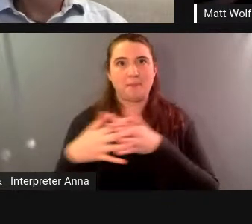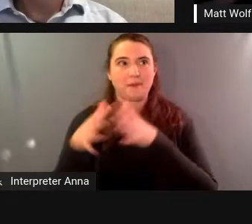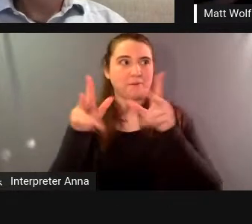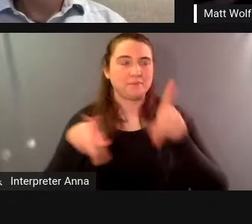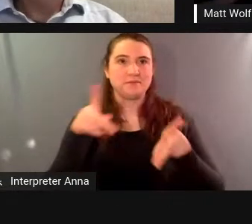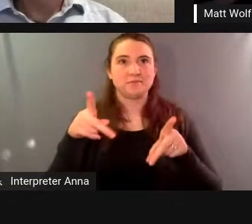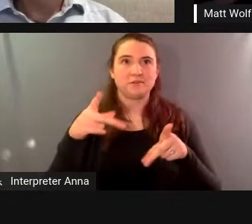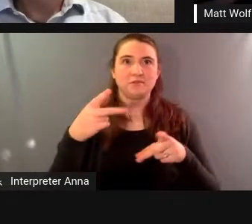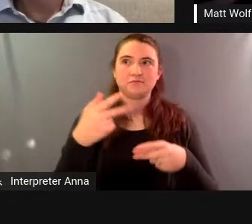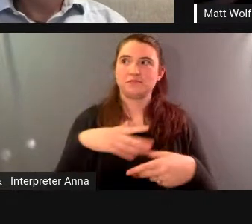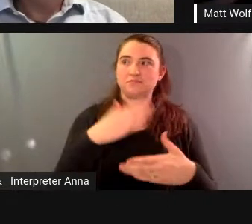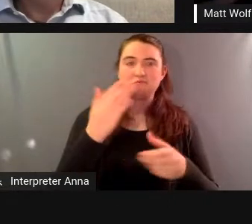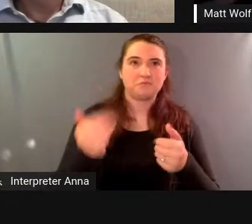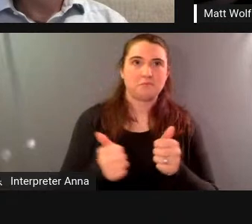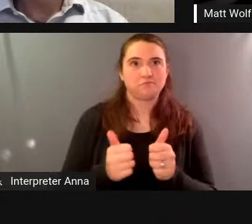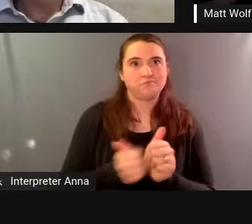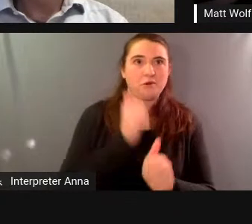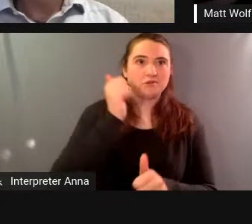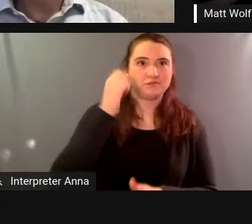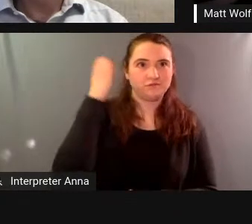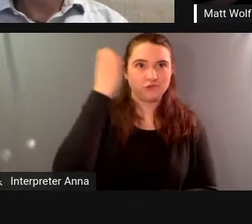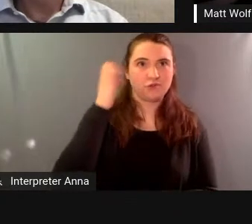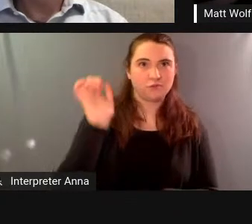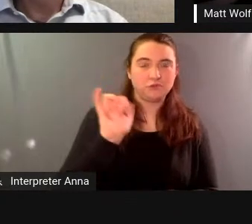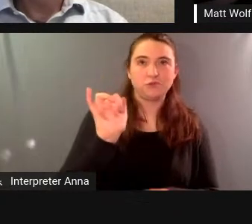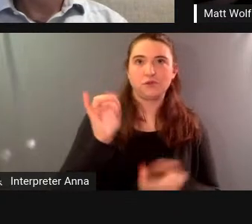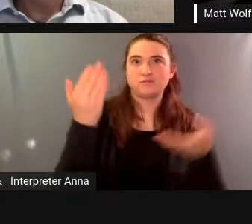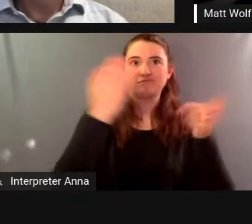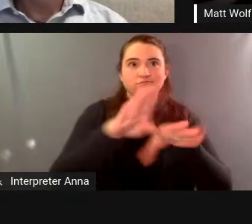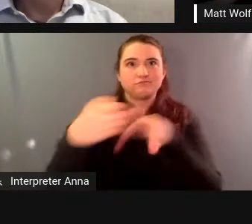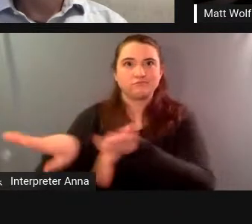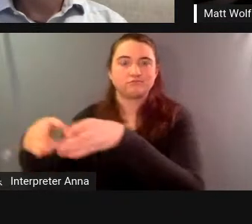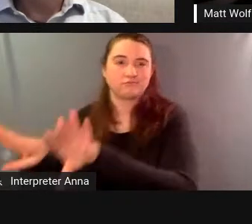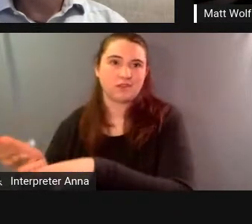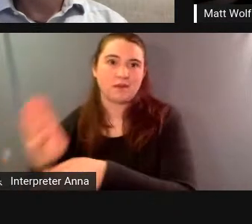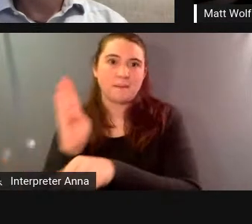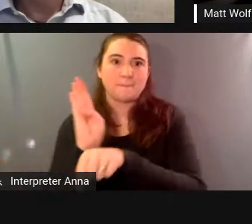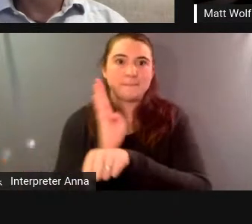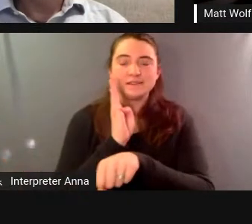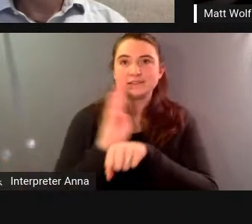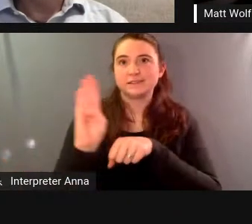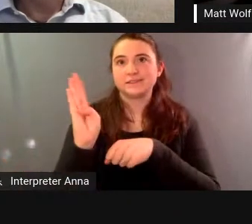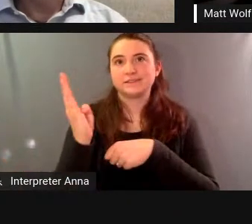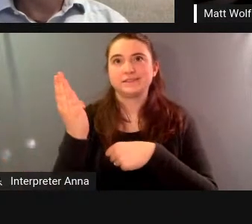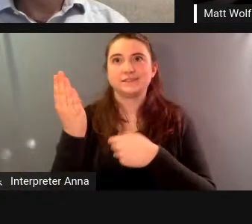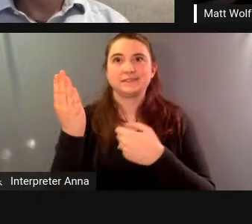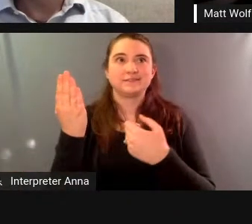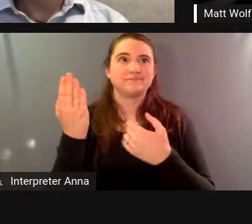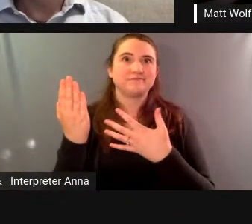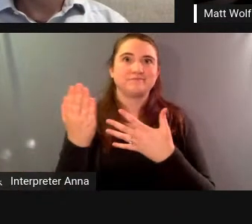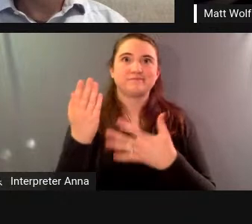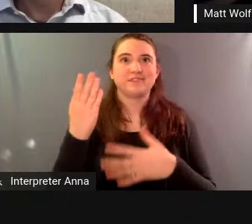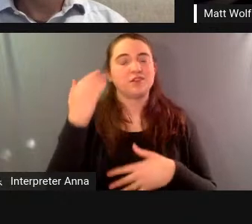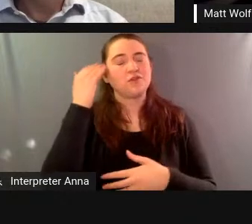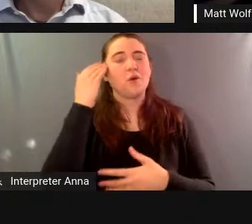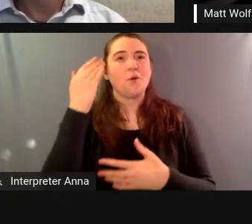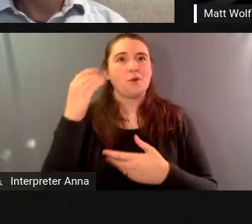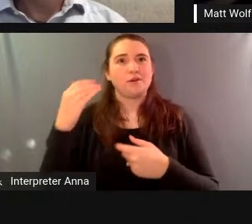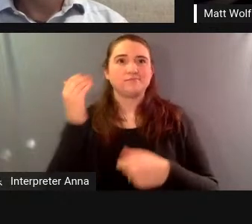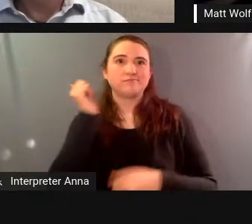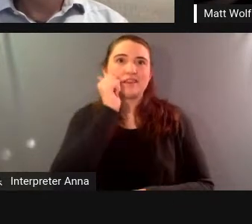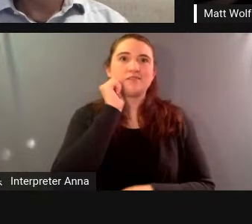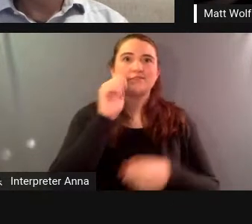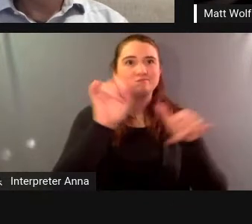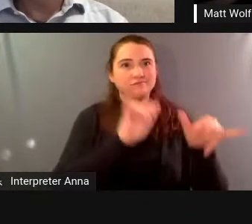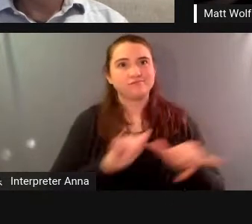western europe you know shut down and business as usual which is killing the planet has now